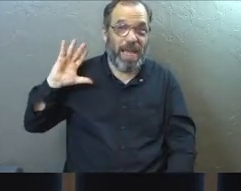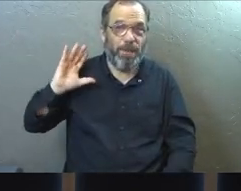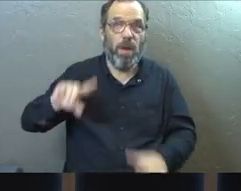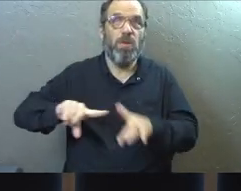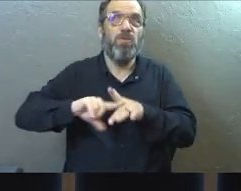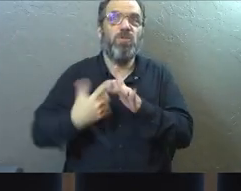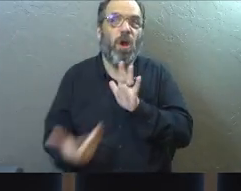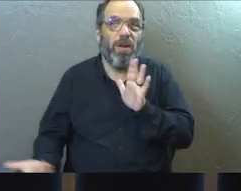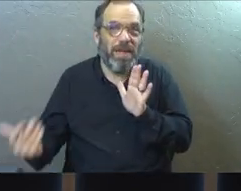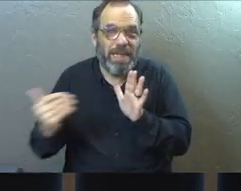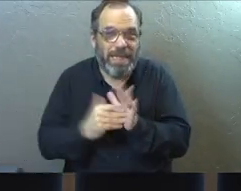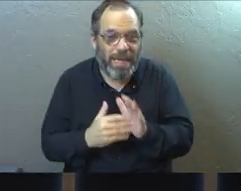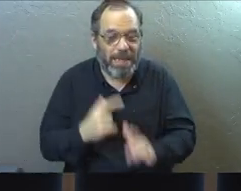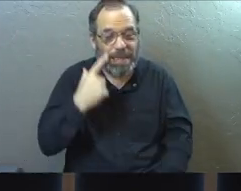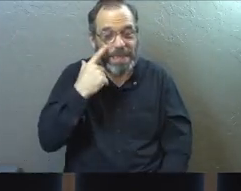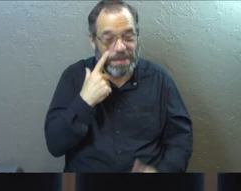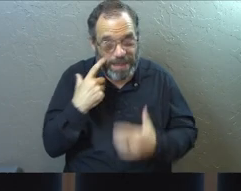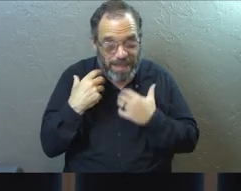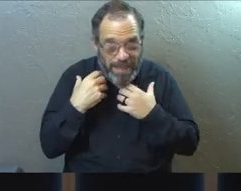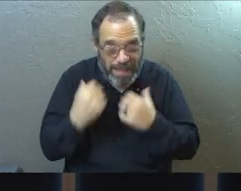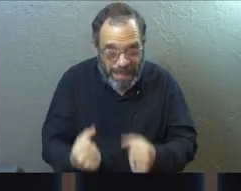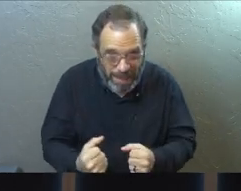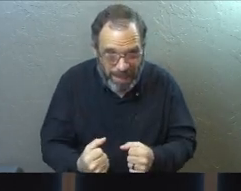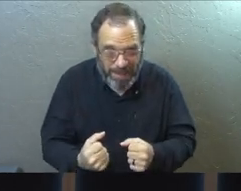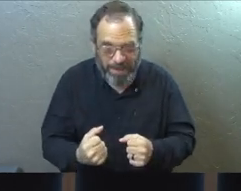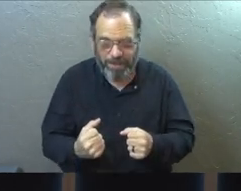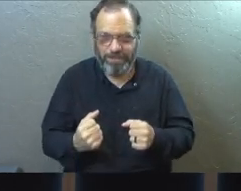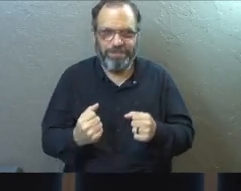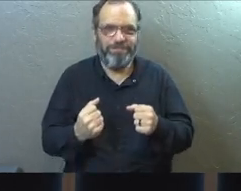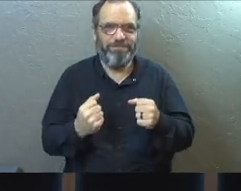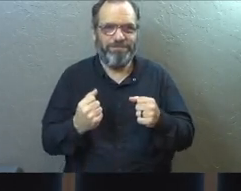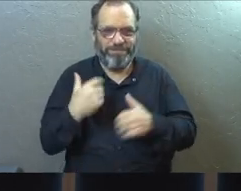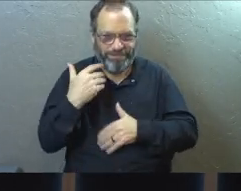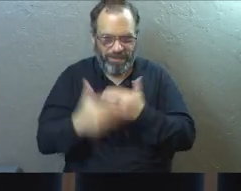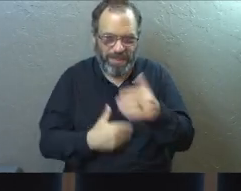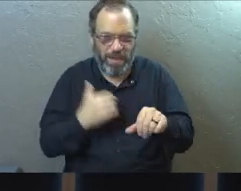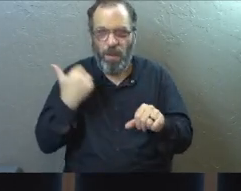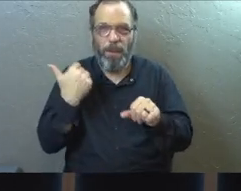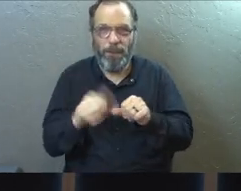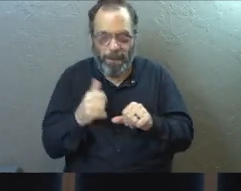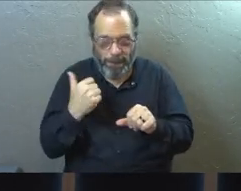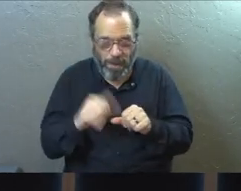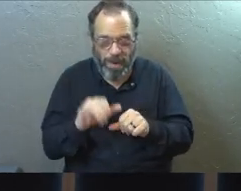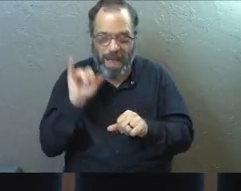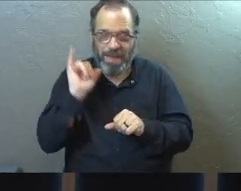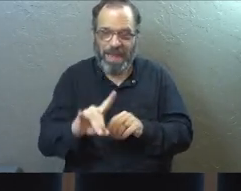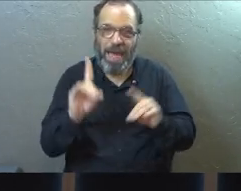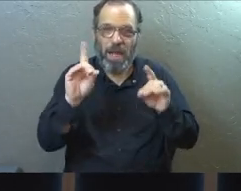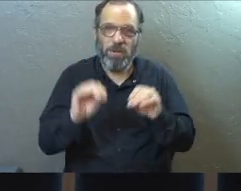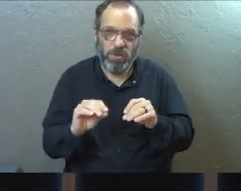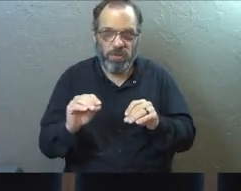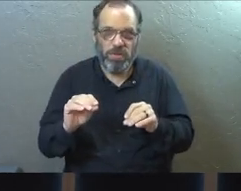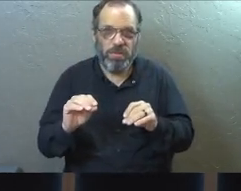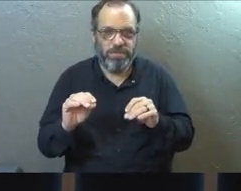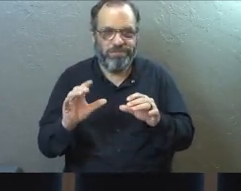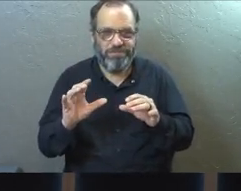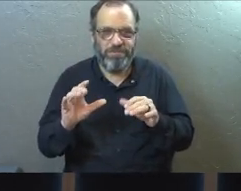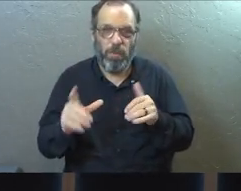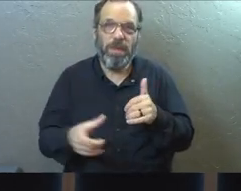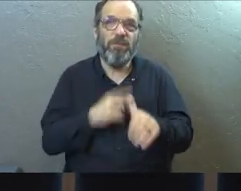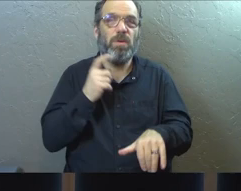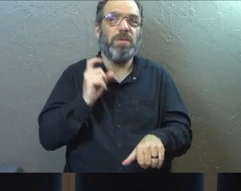Watch how that heals. Watch how God can use that simple thing. I'm going to remember, and then I'm going to do what I did at